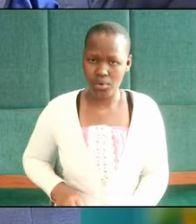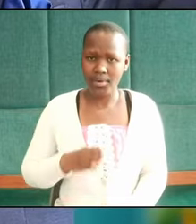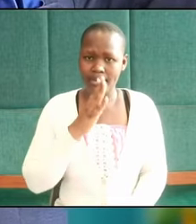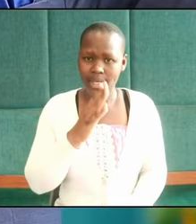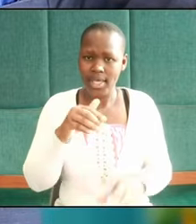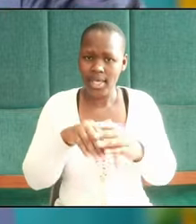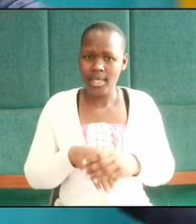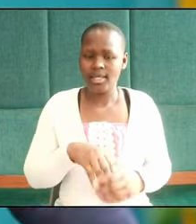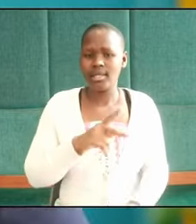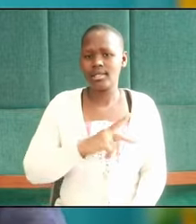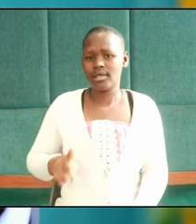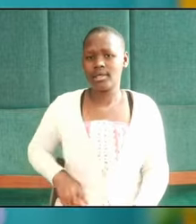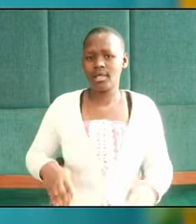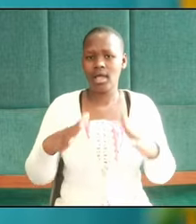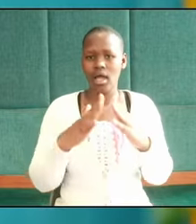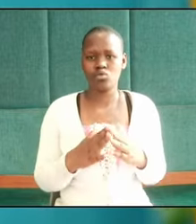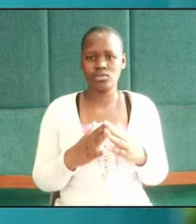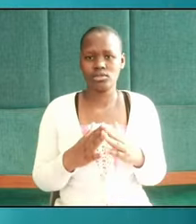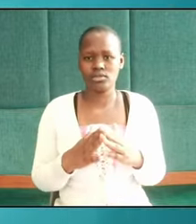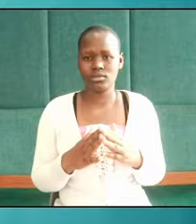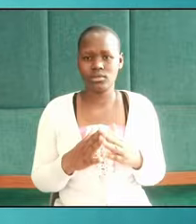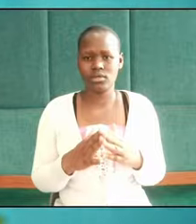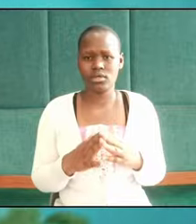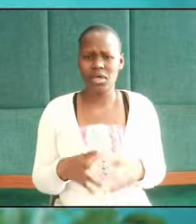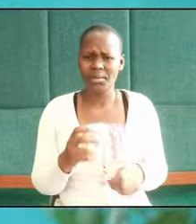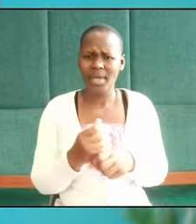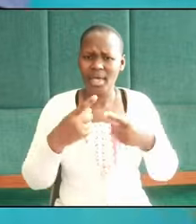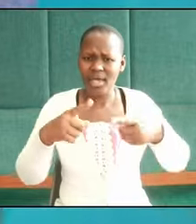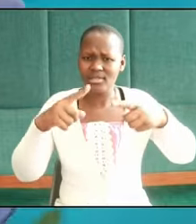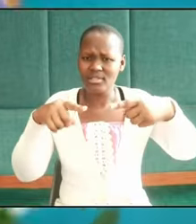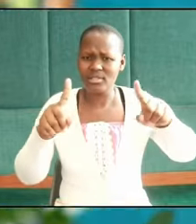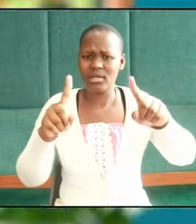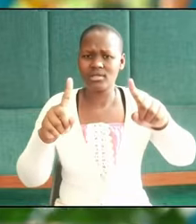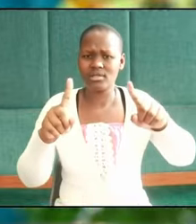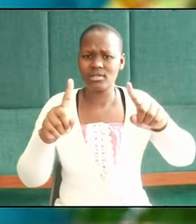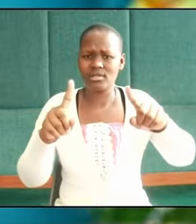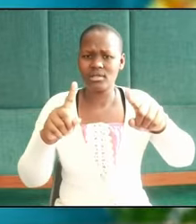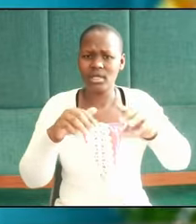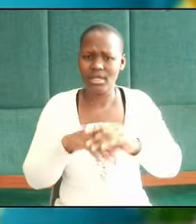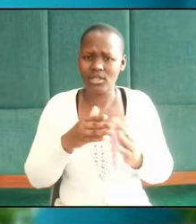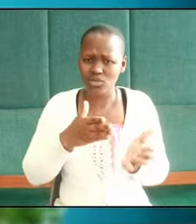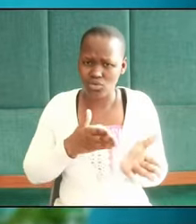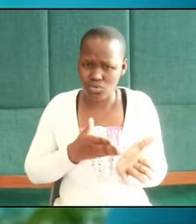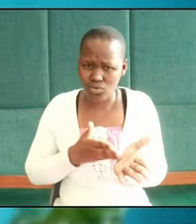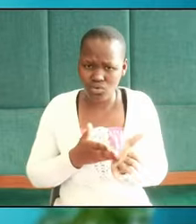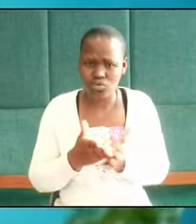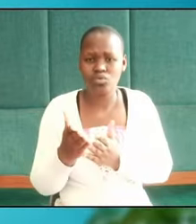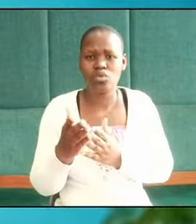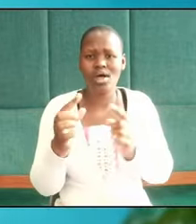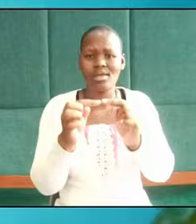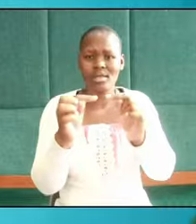and so we can thrive even through and in crisis